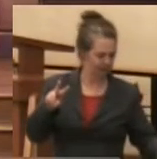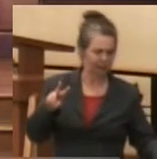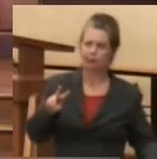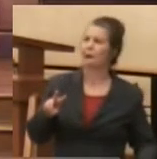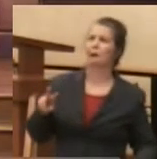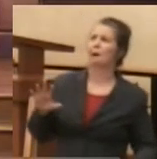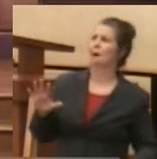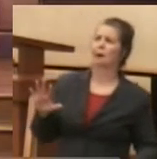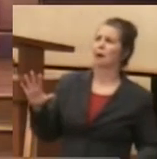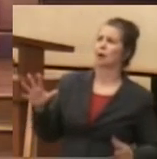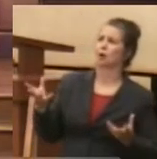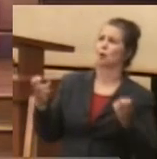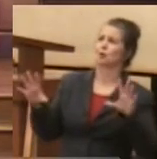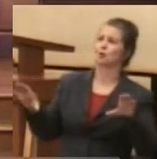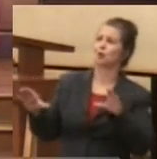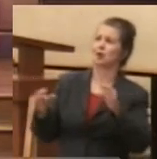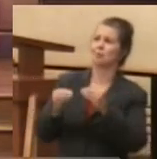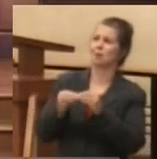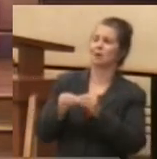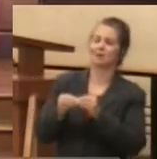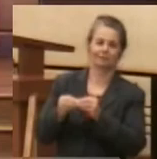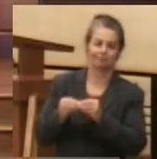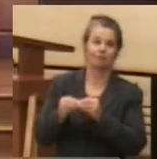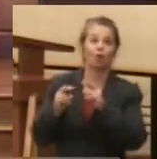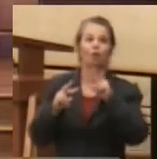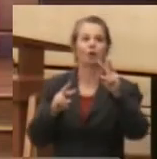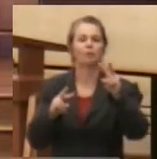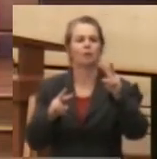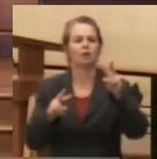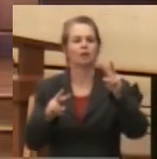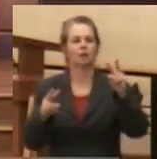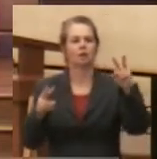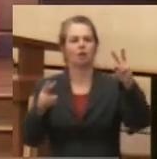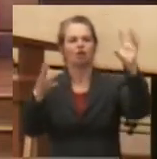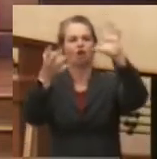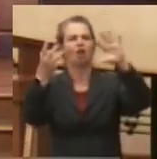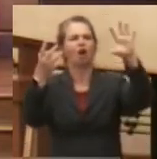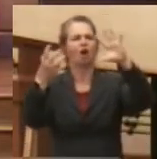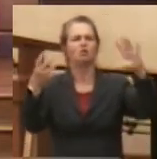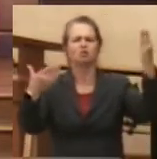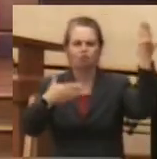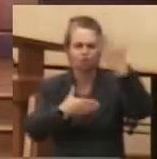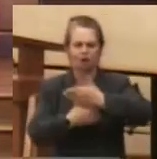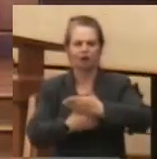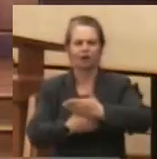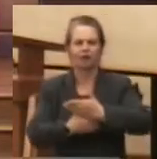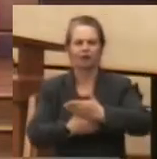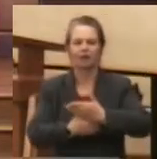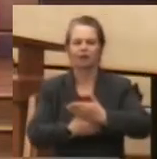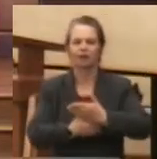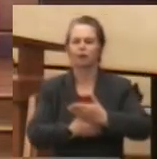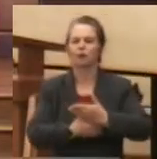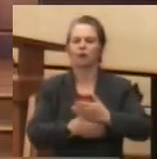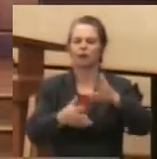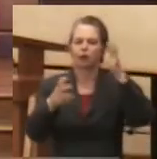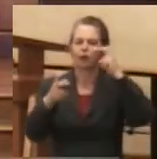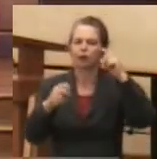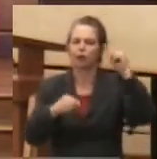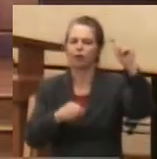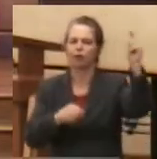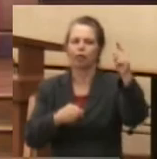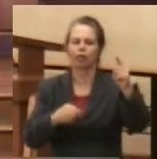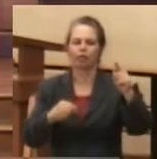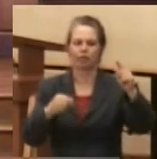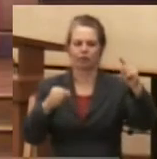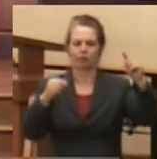anymore. The clouds were dark. They were rolling in. The thunder was in the distance but it was there. And